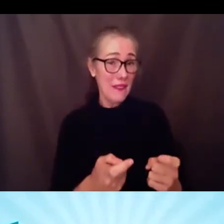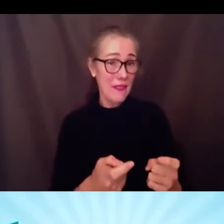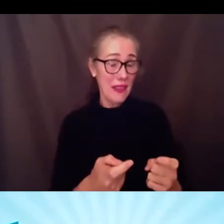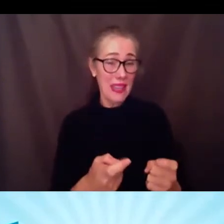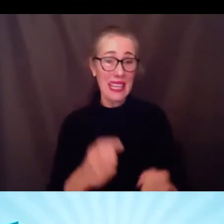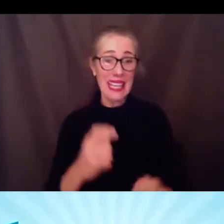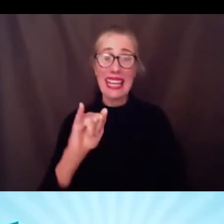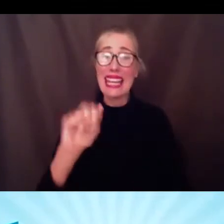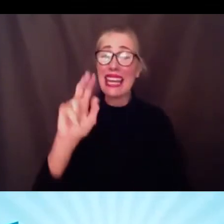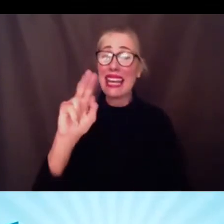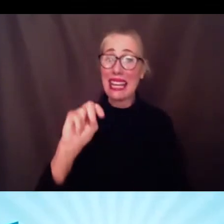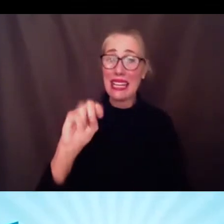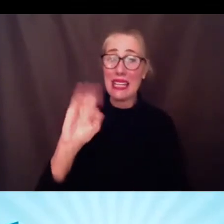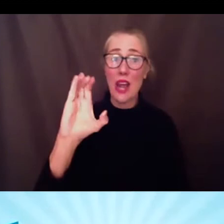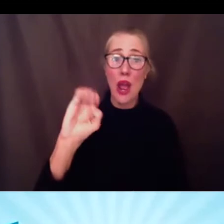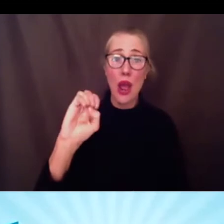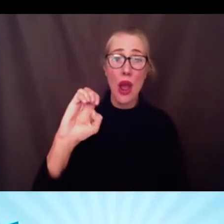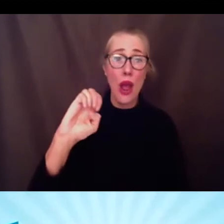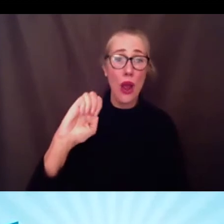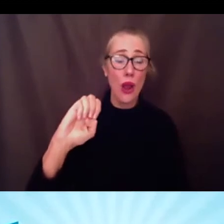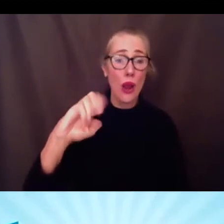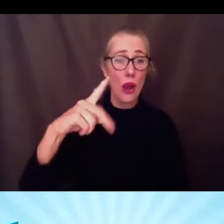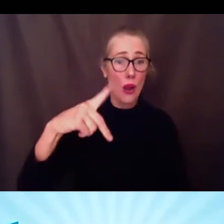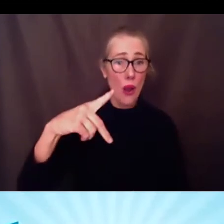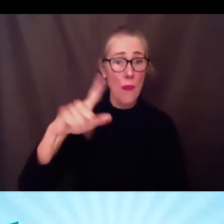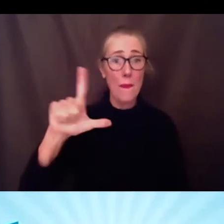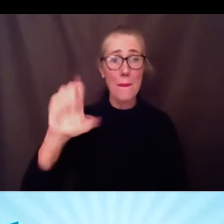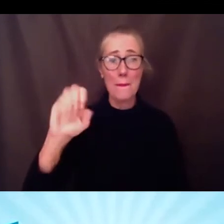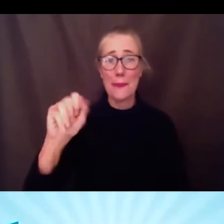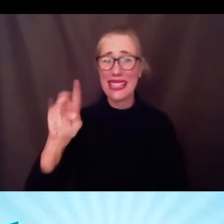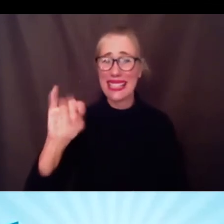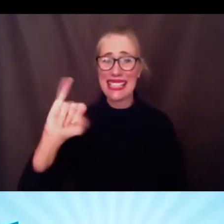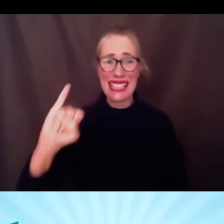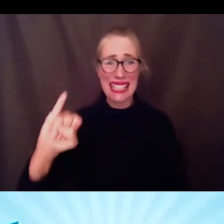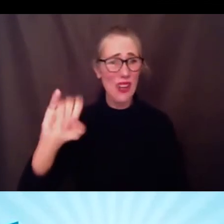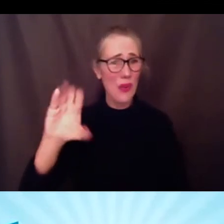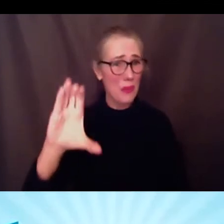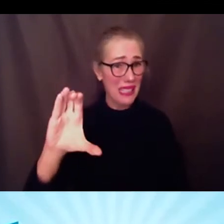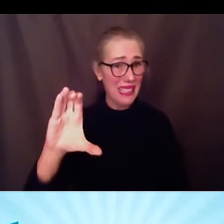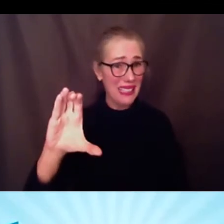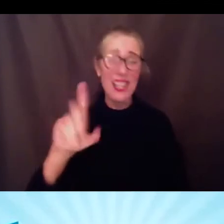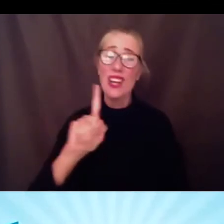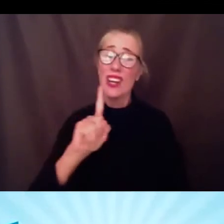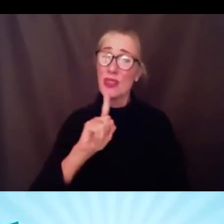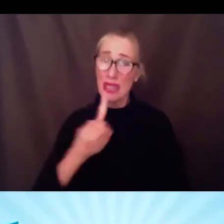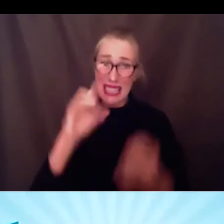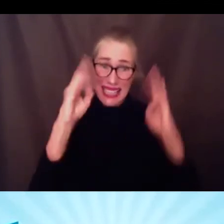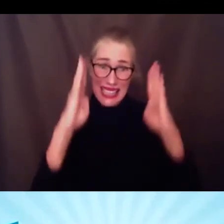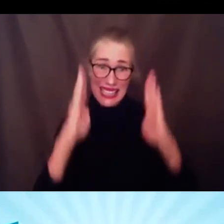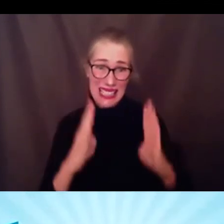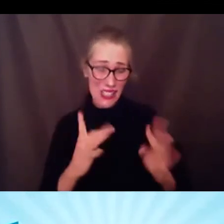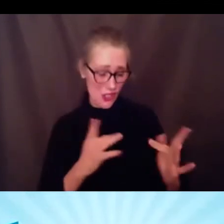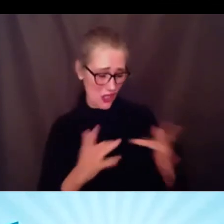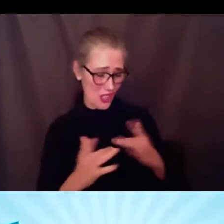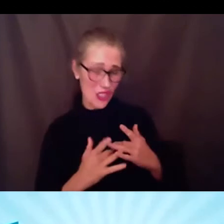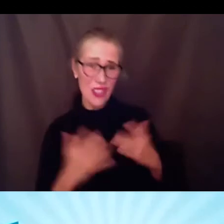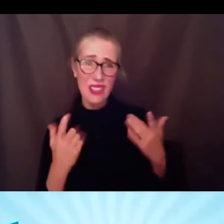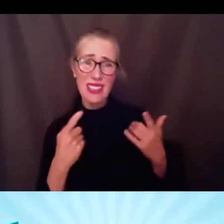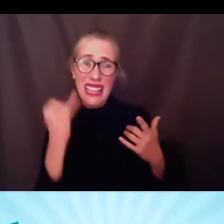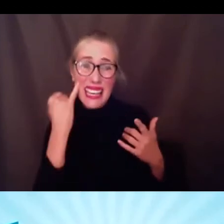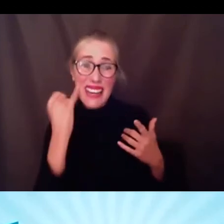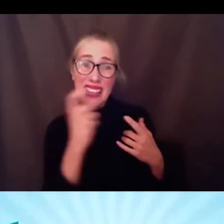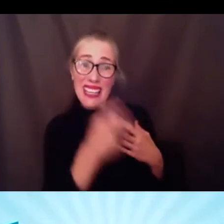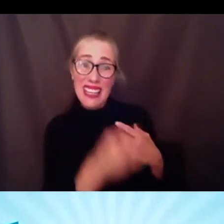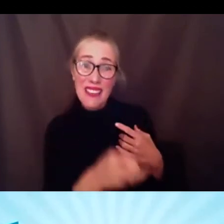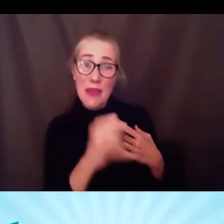the semester ends and who's going to monitor that work that came to the incomplete so